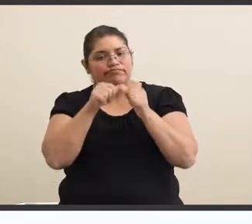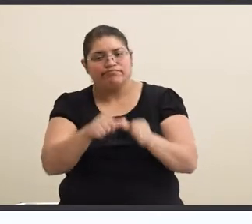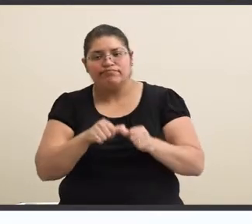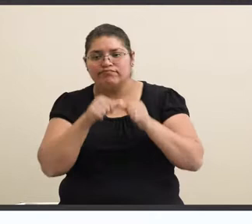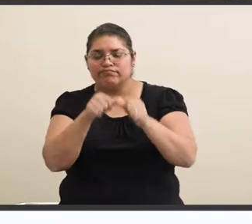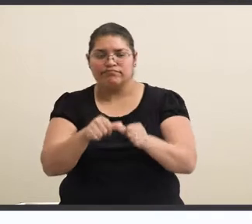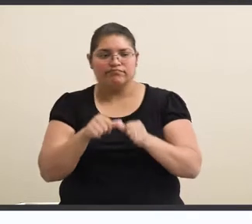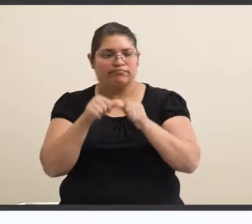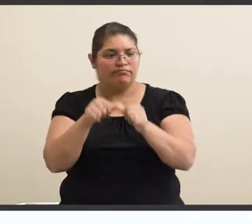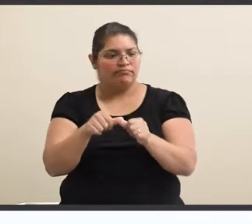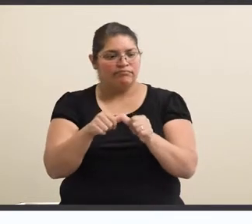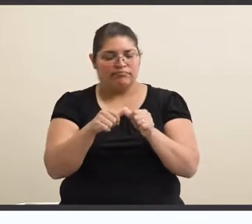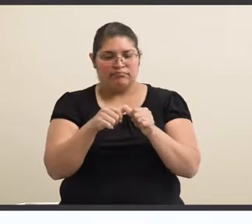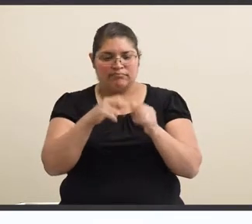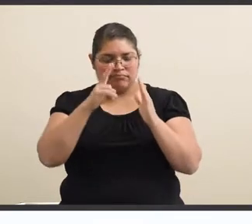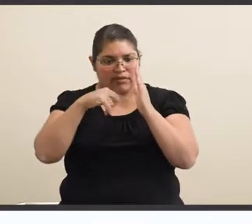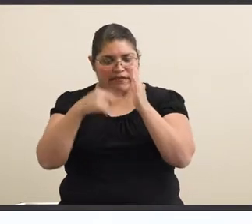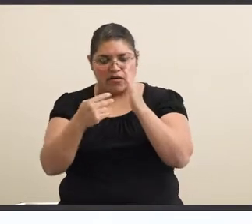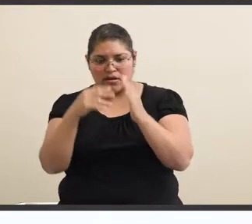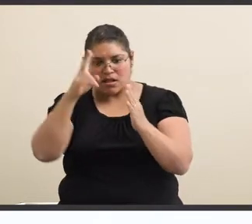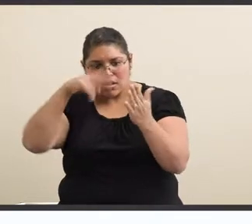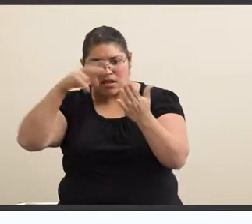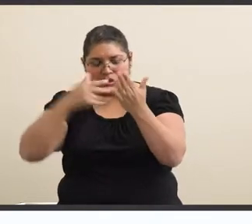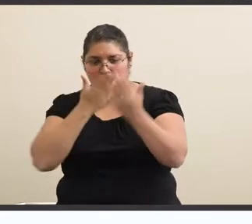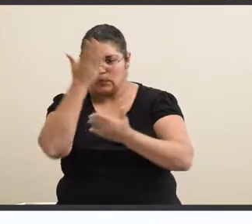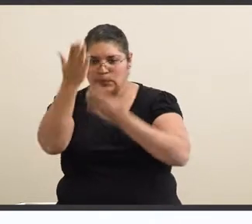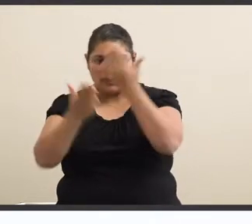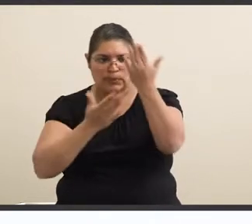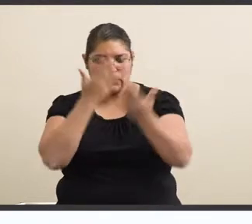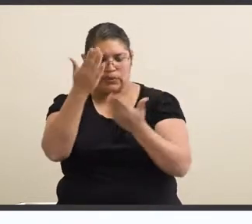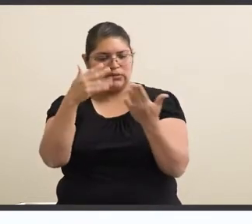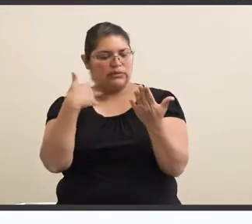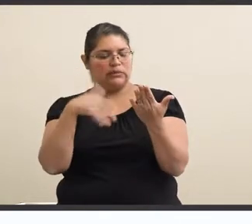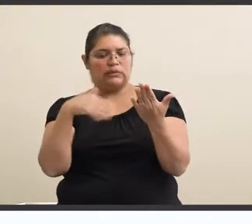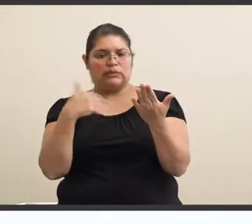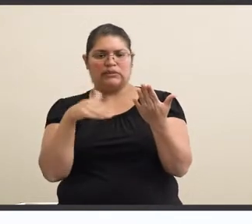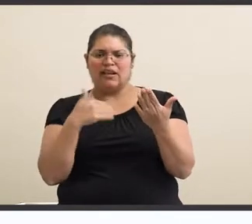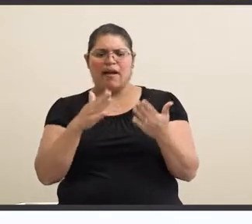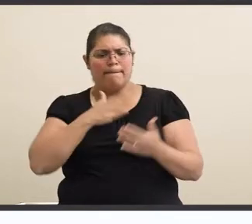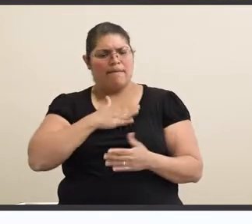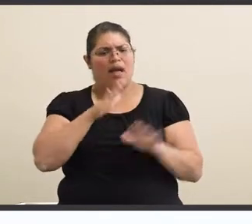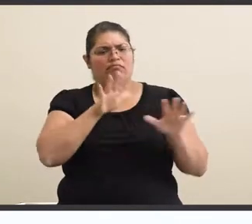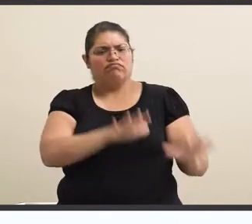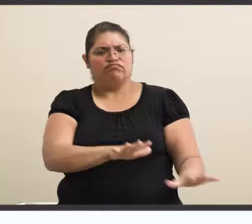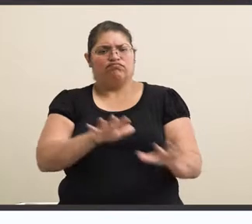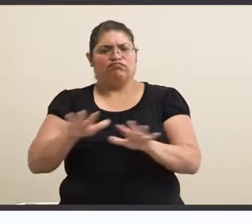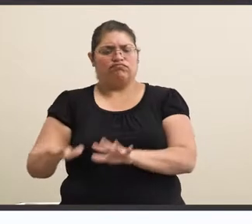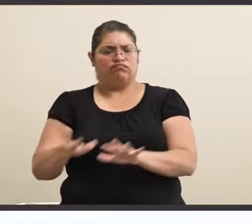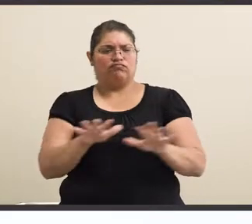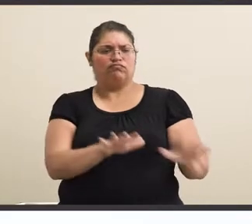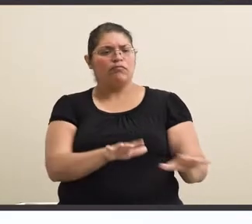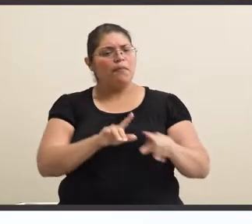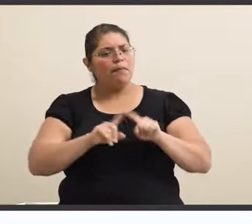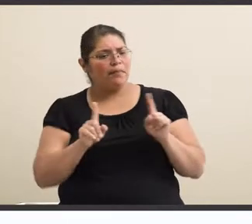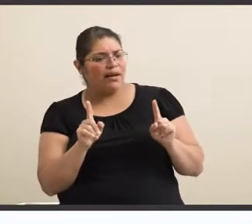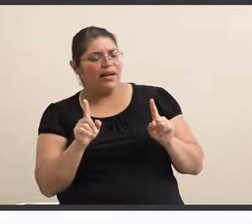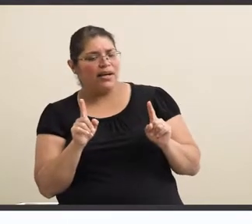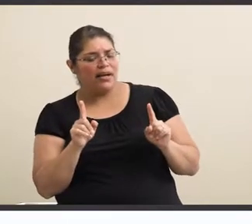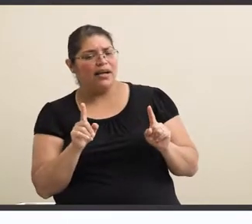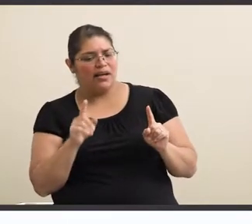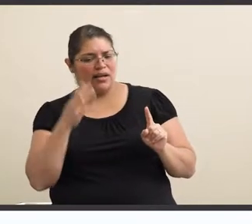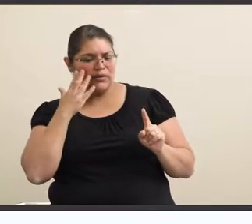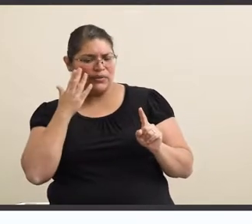consuming different information. I take it on my own pace. But as far as